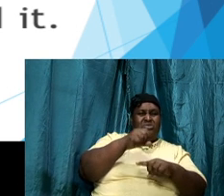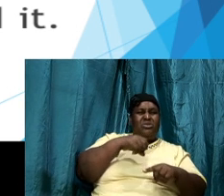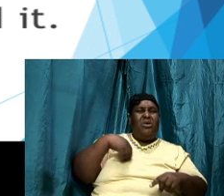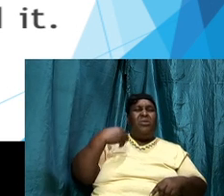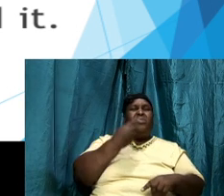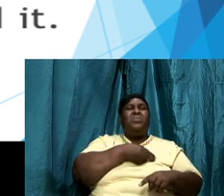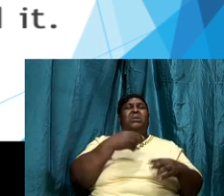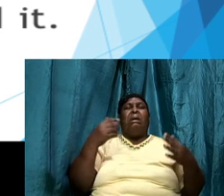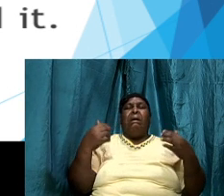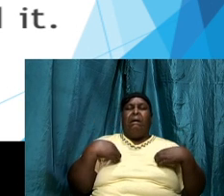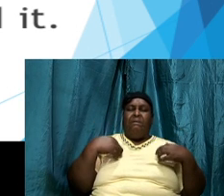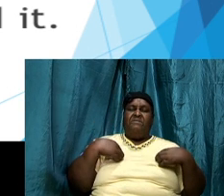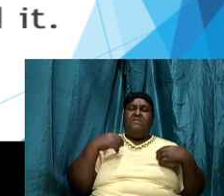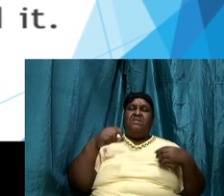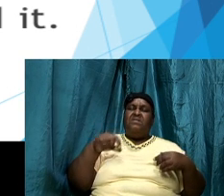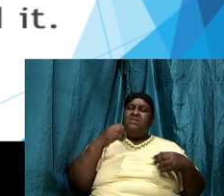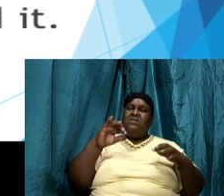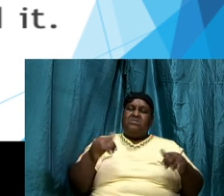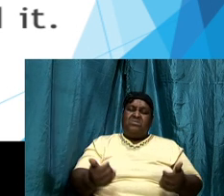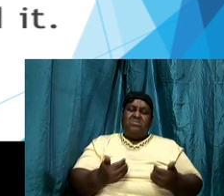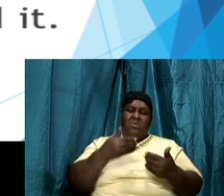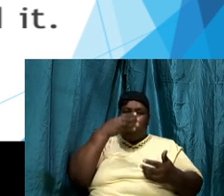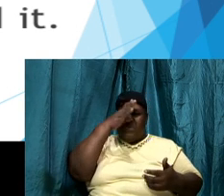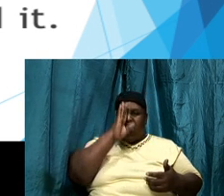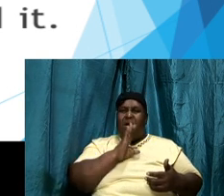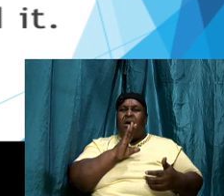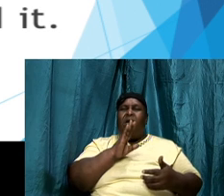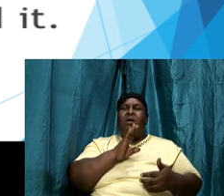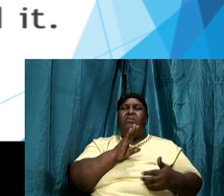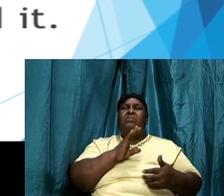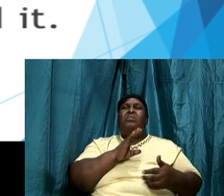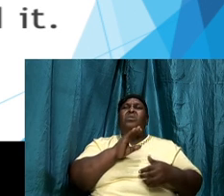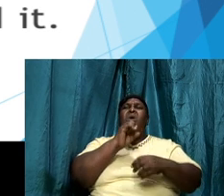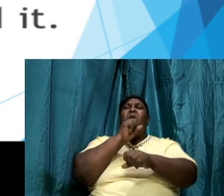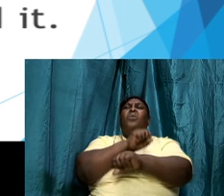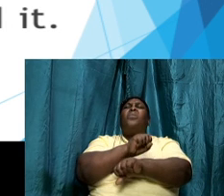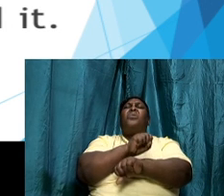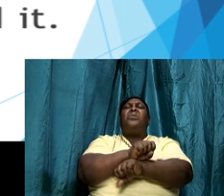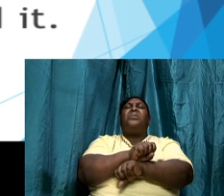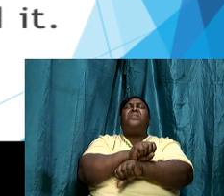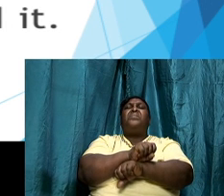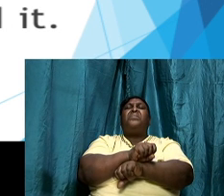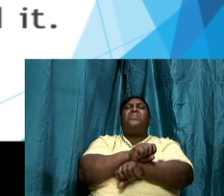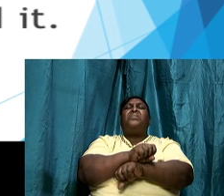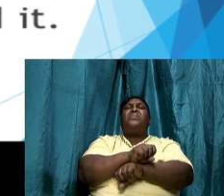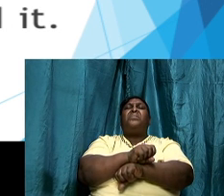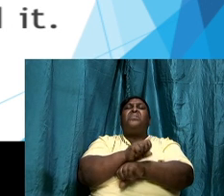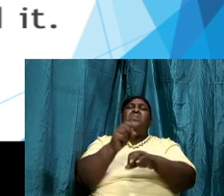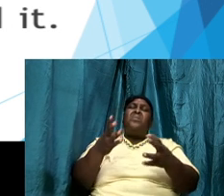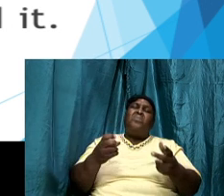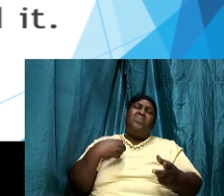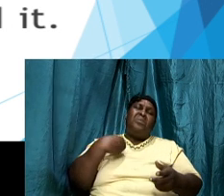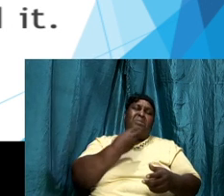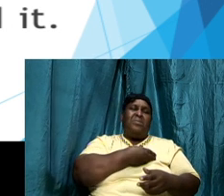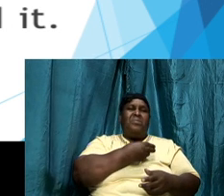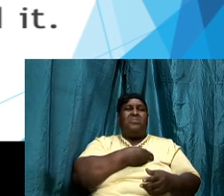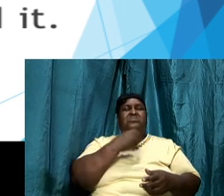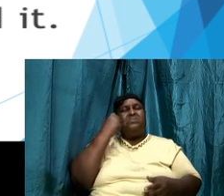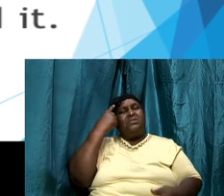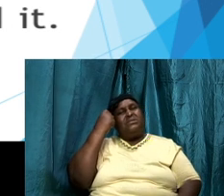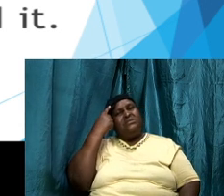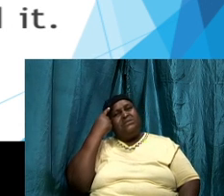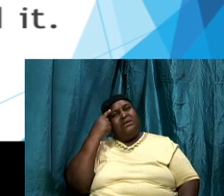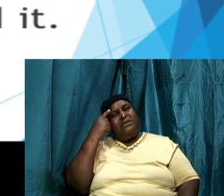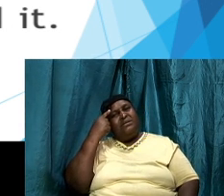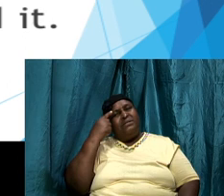this is how God does his thing and I want us to understand